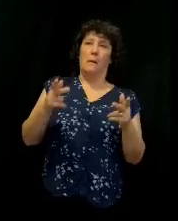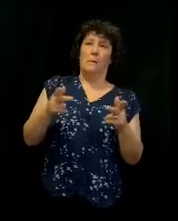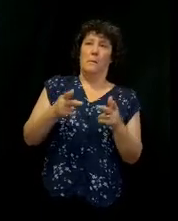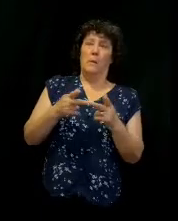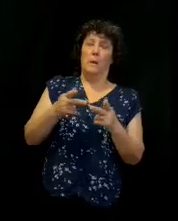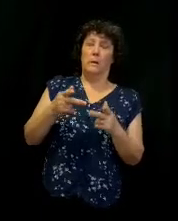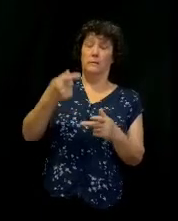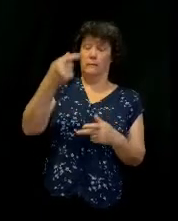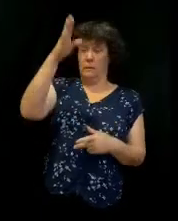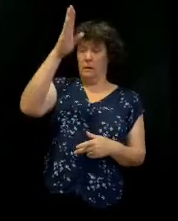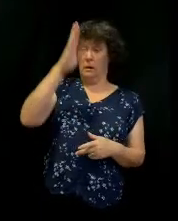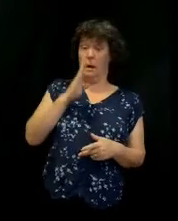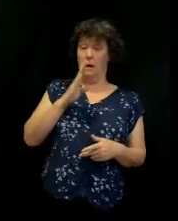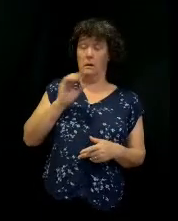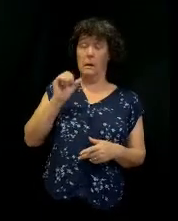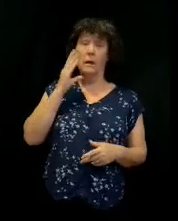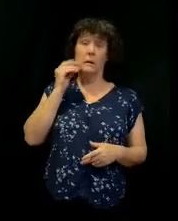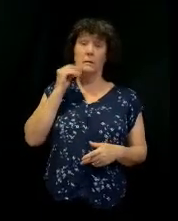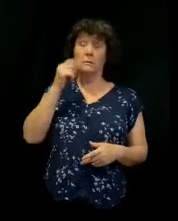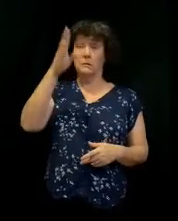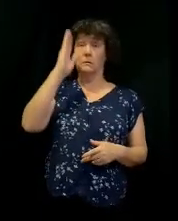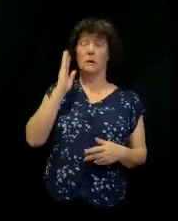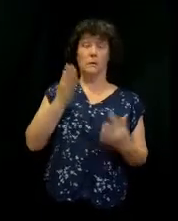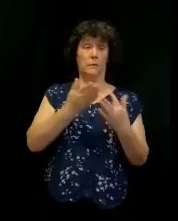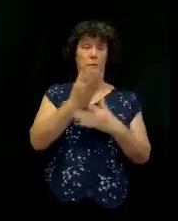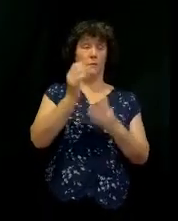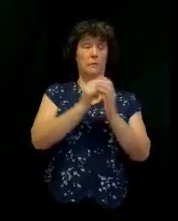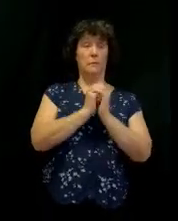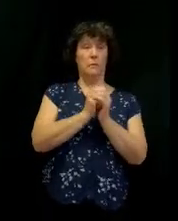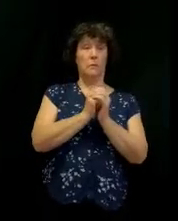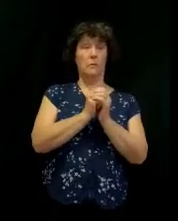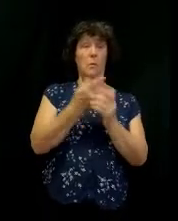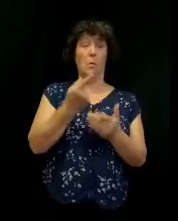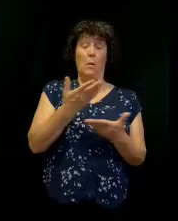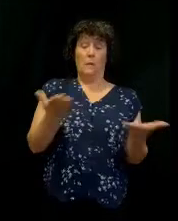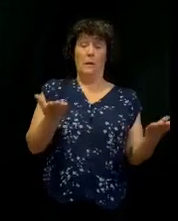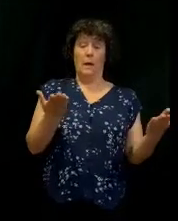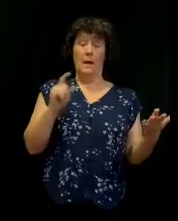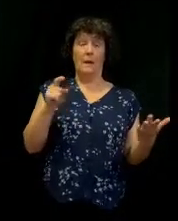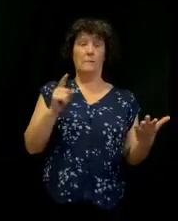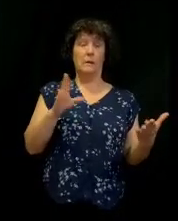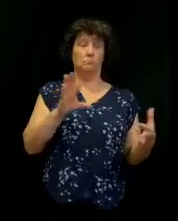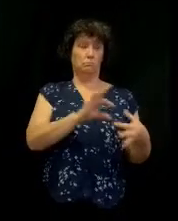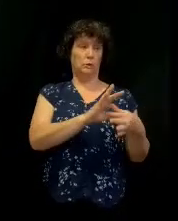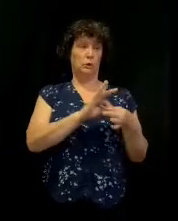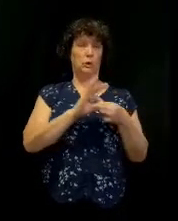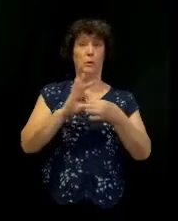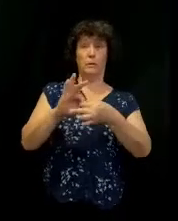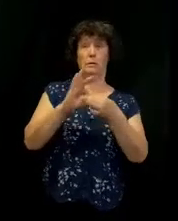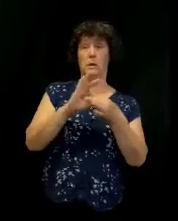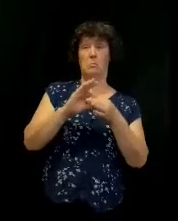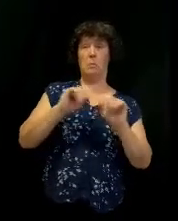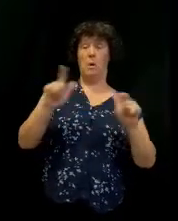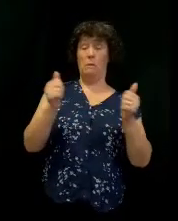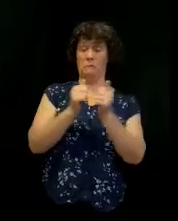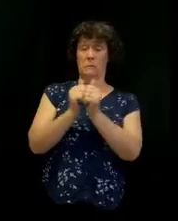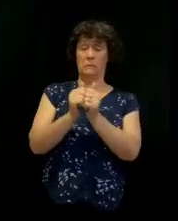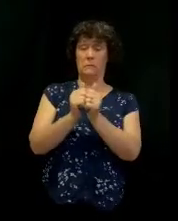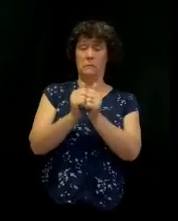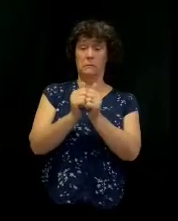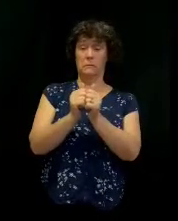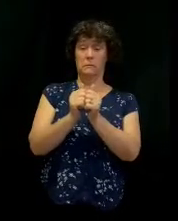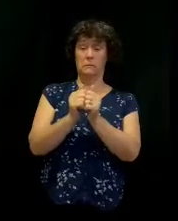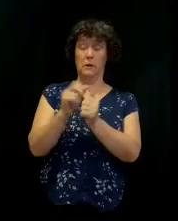and to experience God in worship, one of the things we got to have is unity, period. If there's no unity,